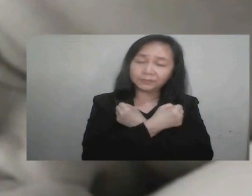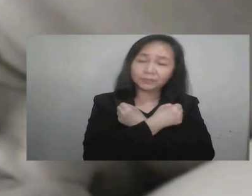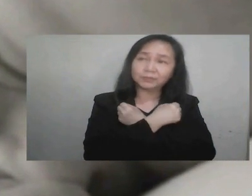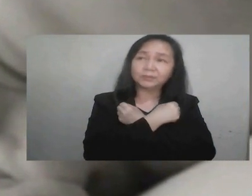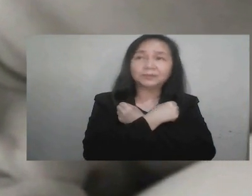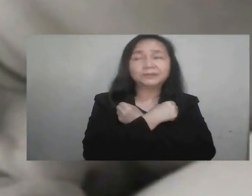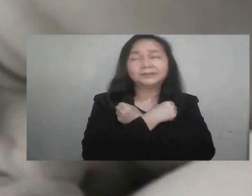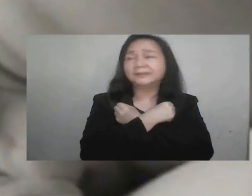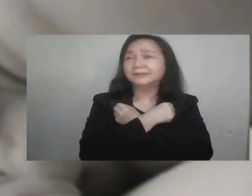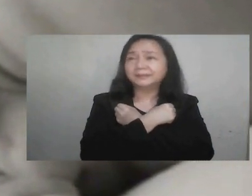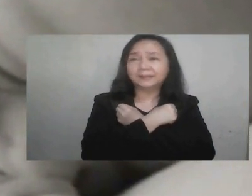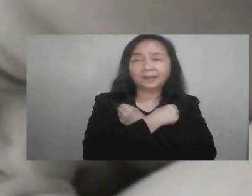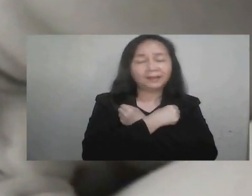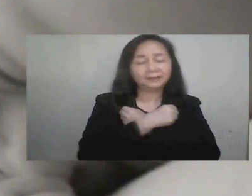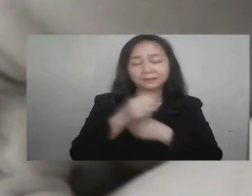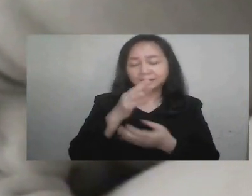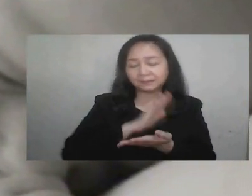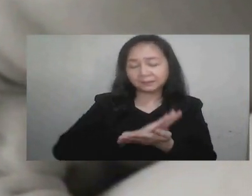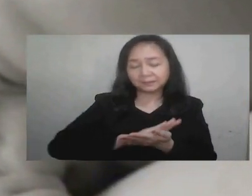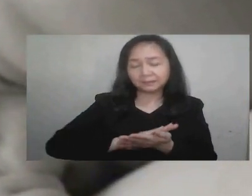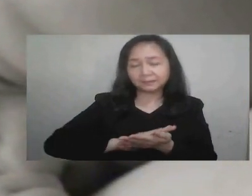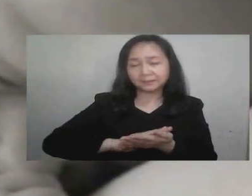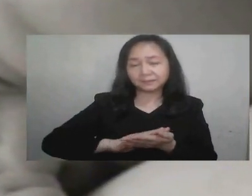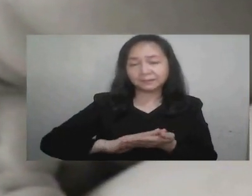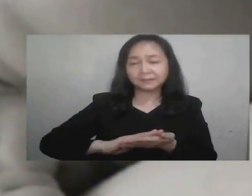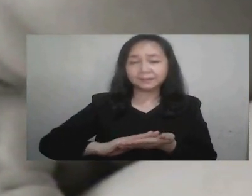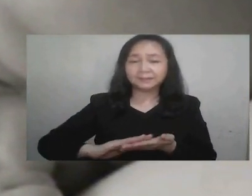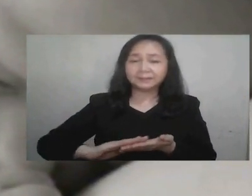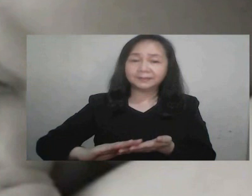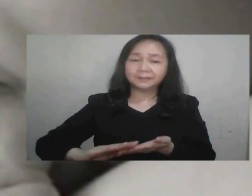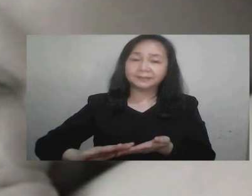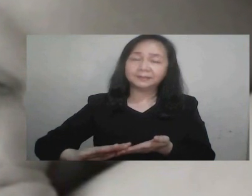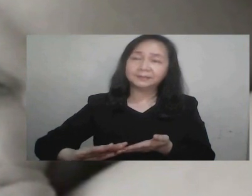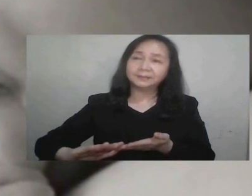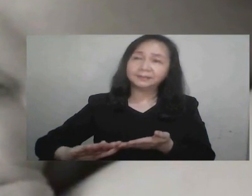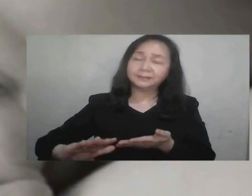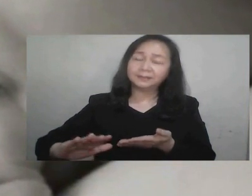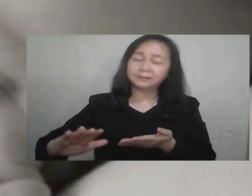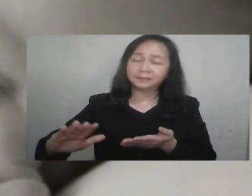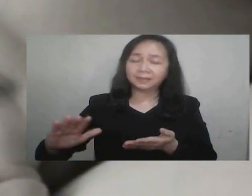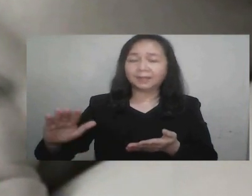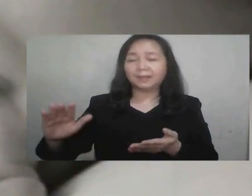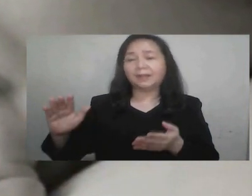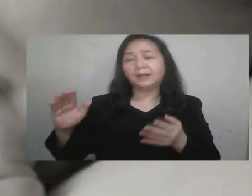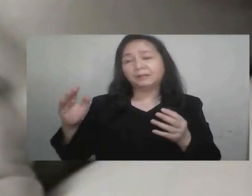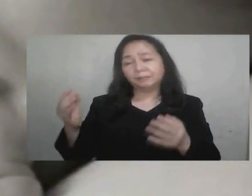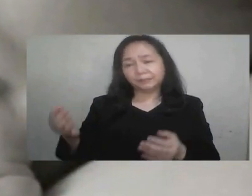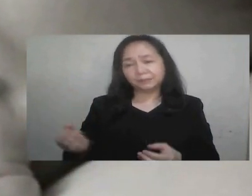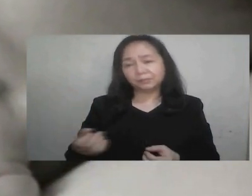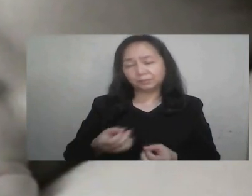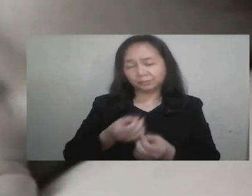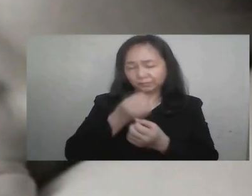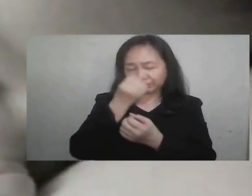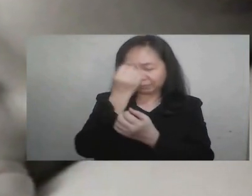-ibig mong nalisa. At